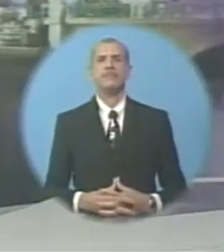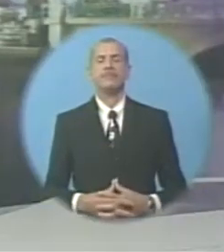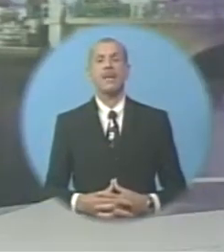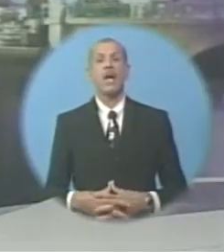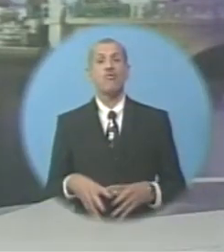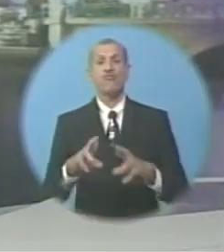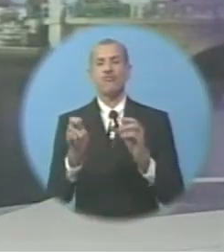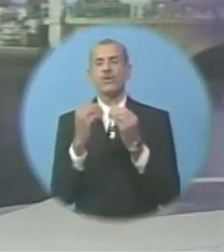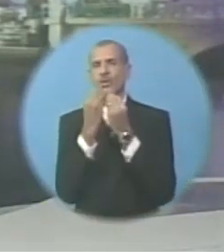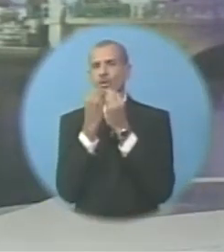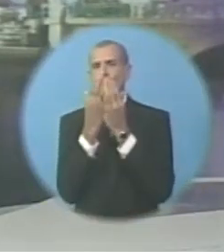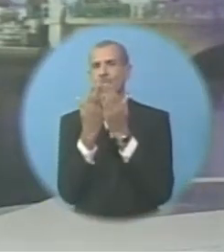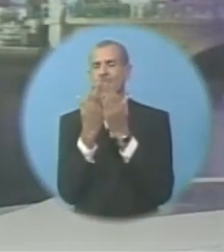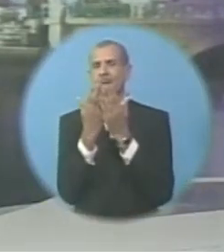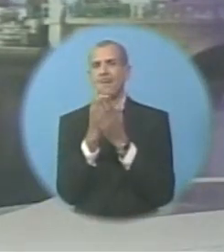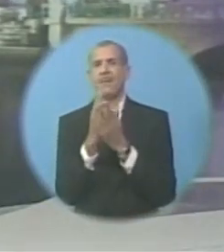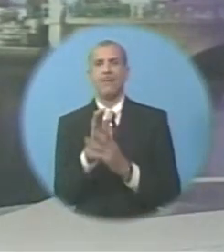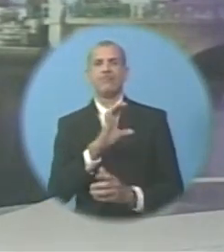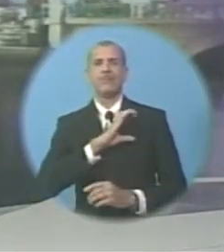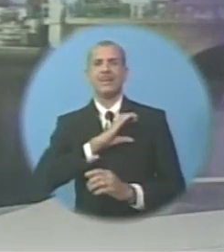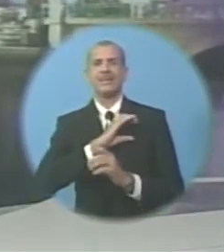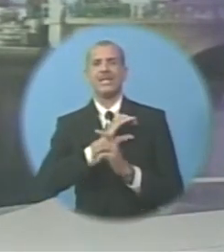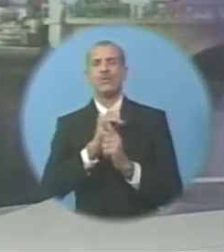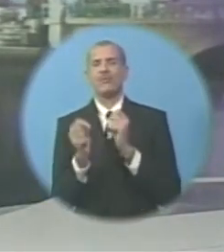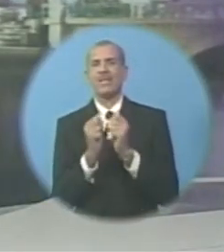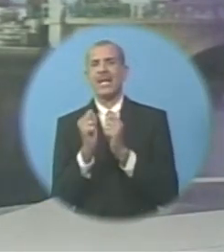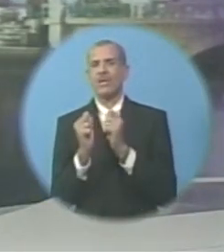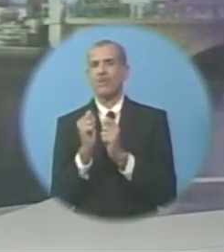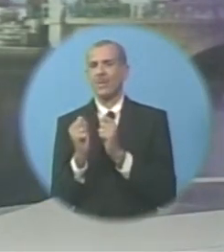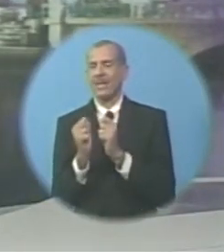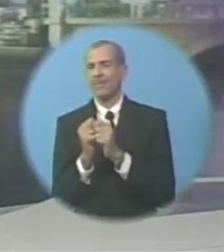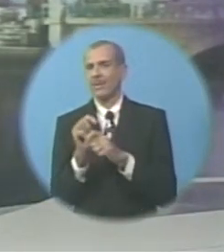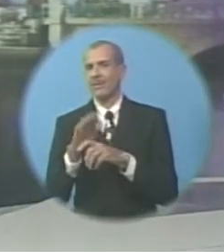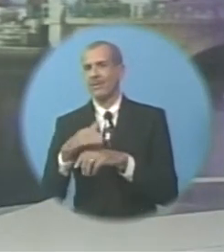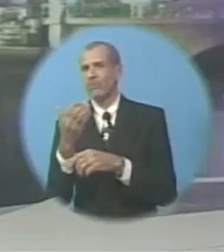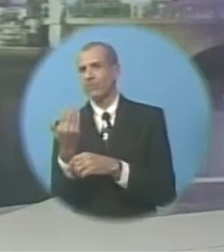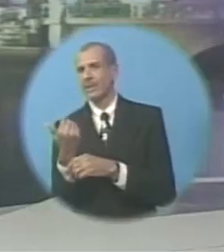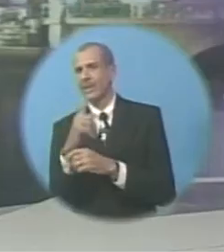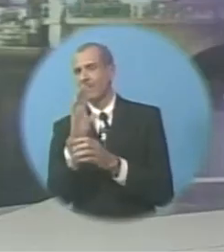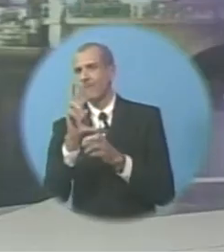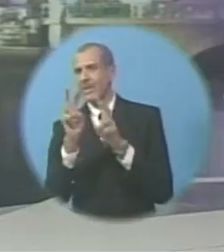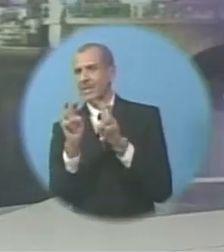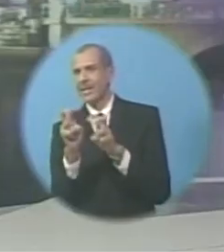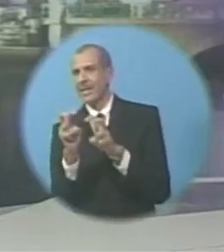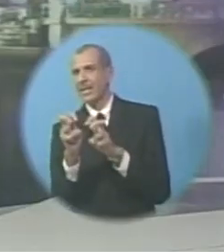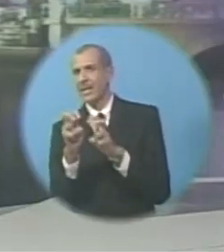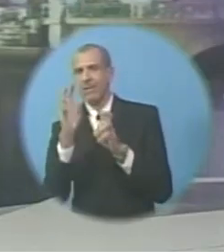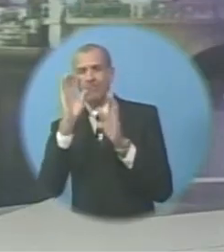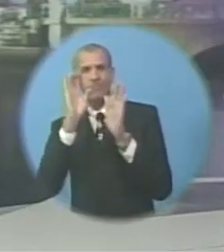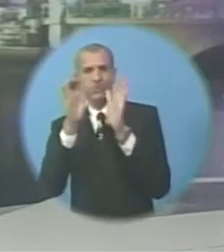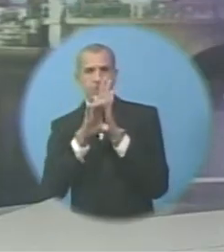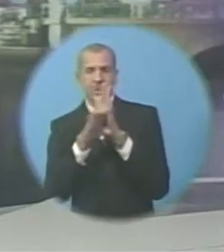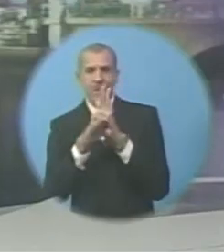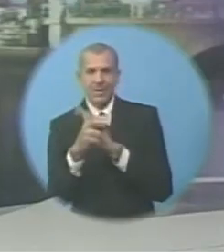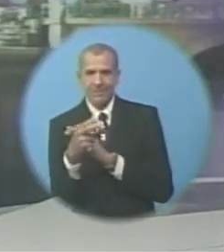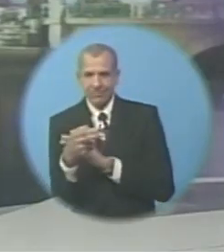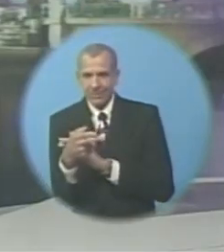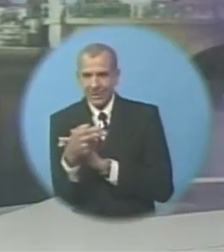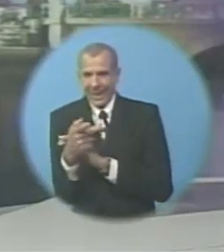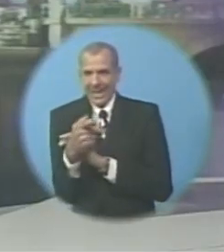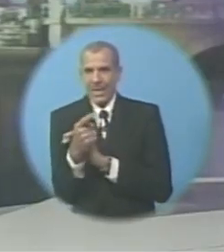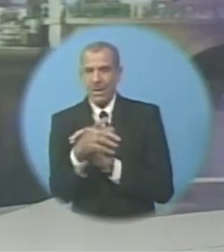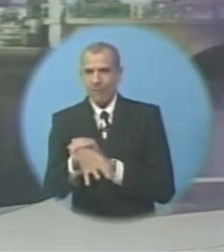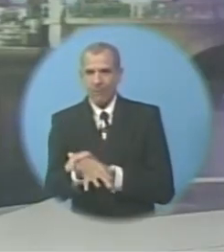Regional news now Police in Trinidad and Tobago have been called in to investigate the source of a photo of a gun Which was